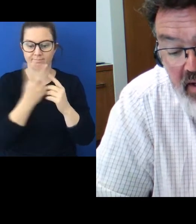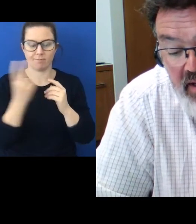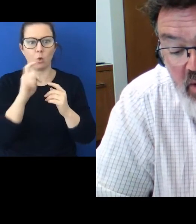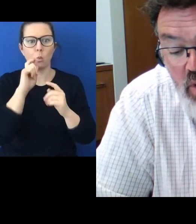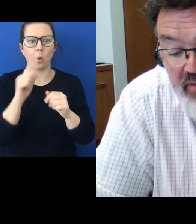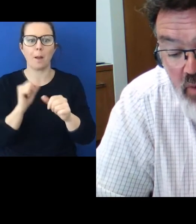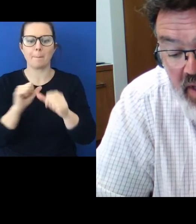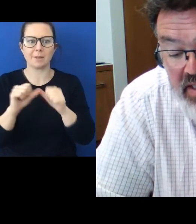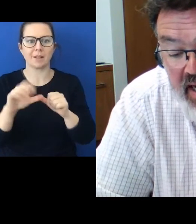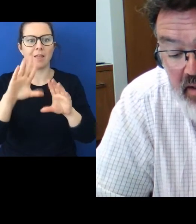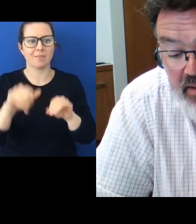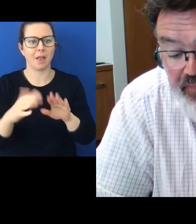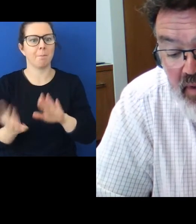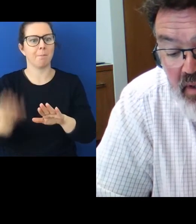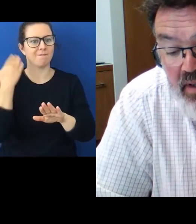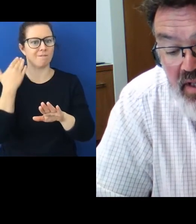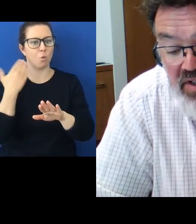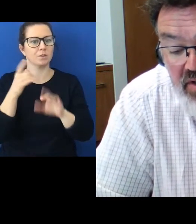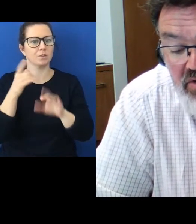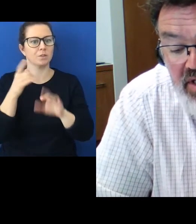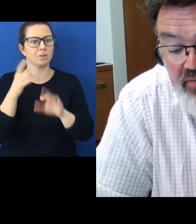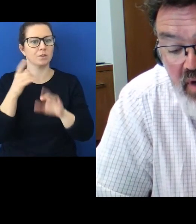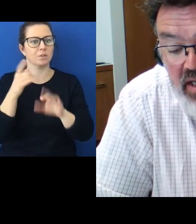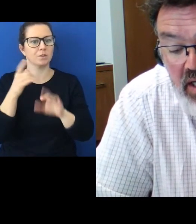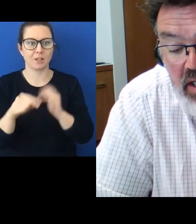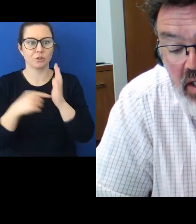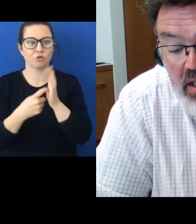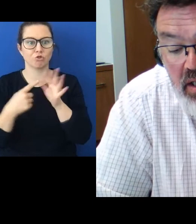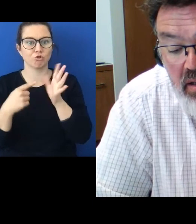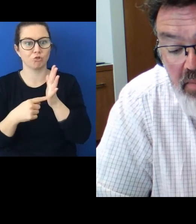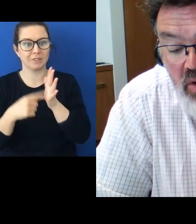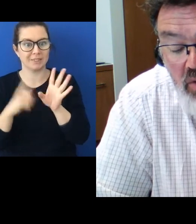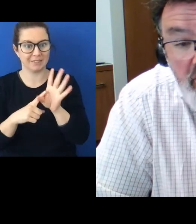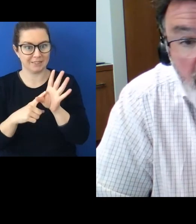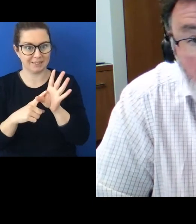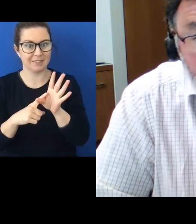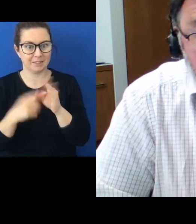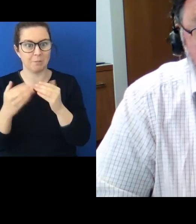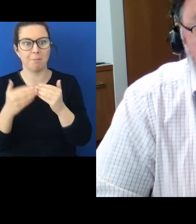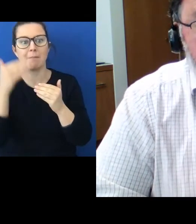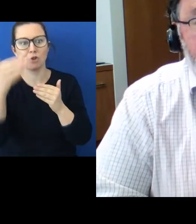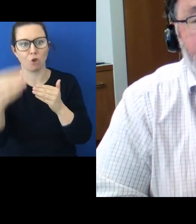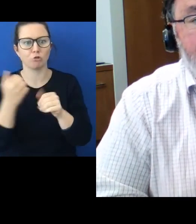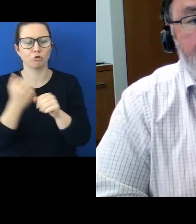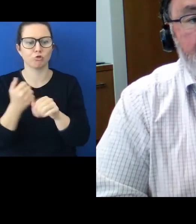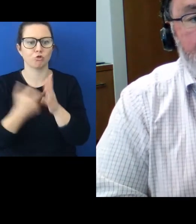up better than they were before they started. This is the Treaty of Waitangi beyond grievance.